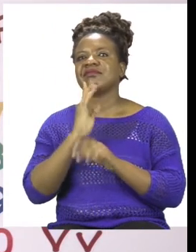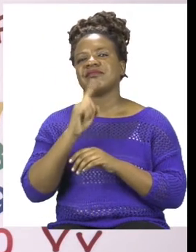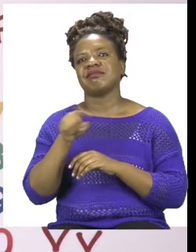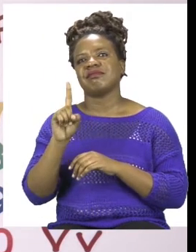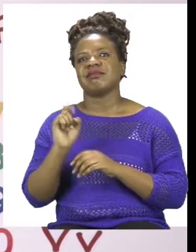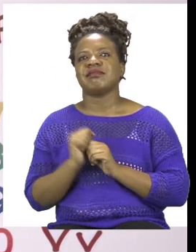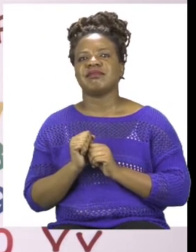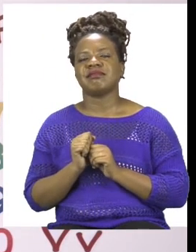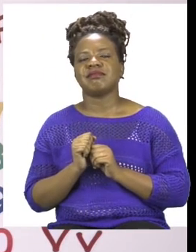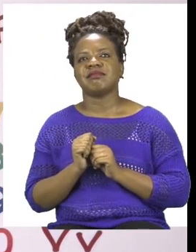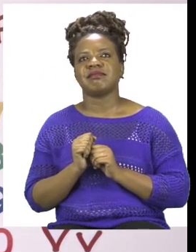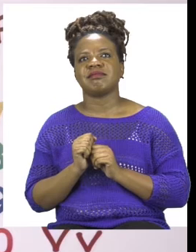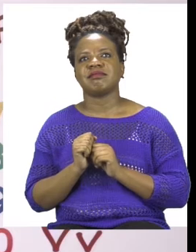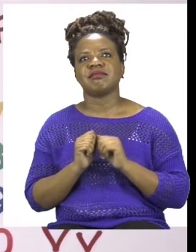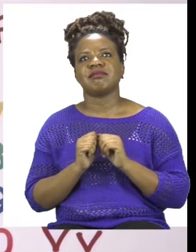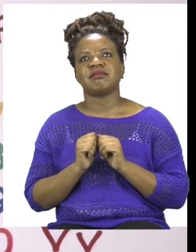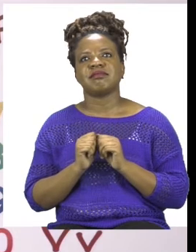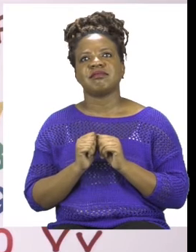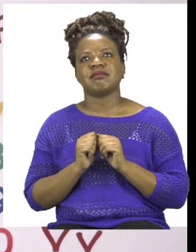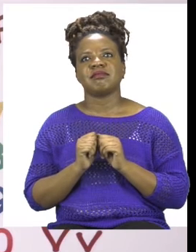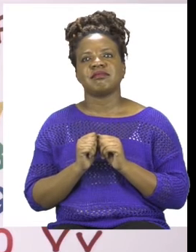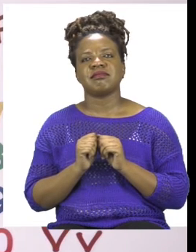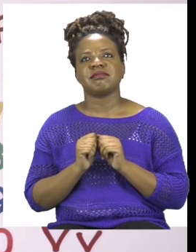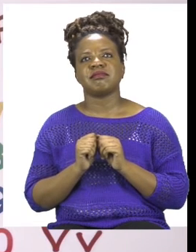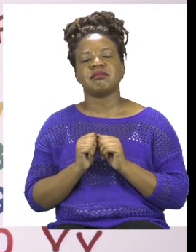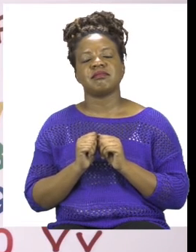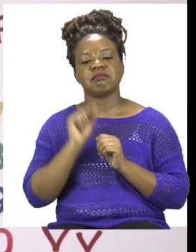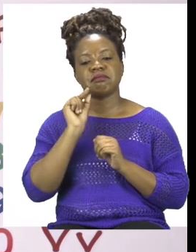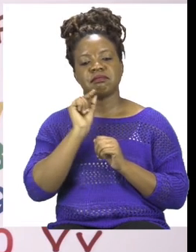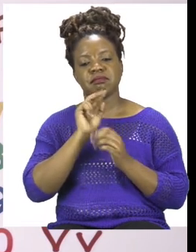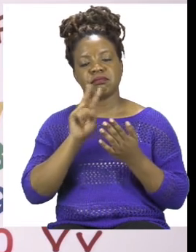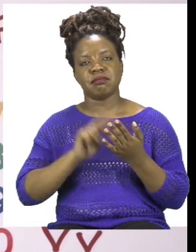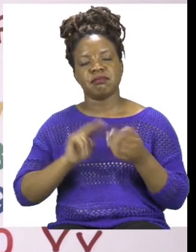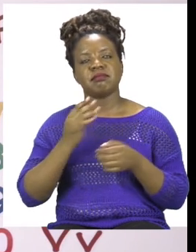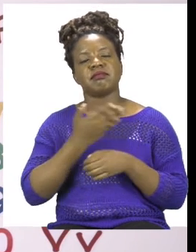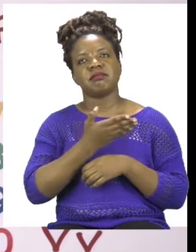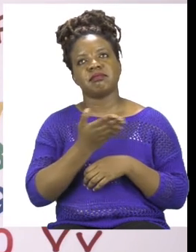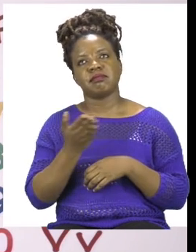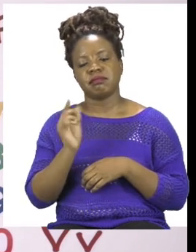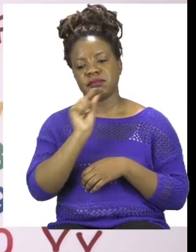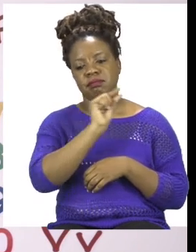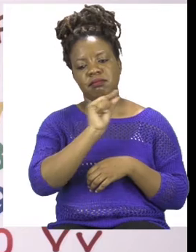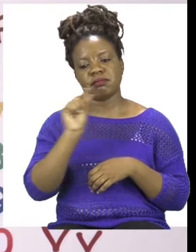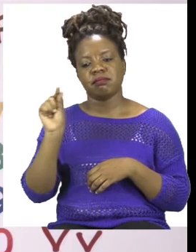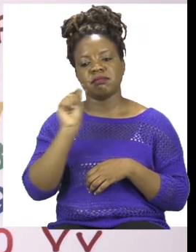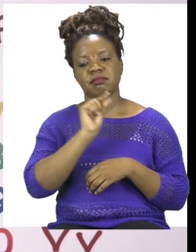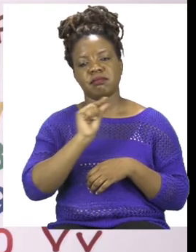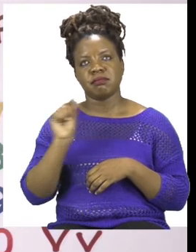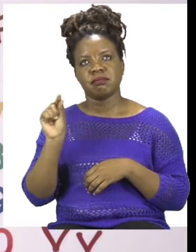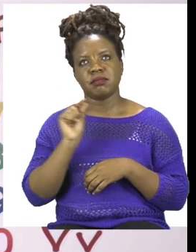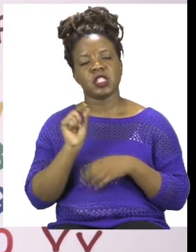So I'd like you to first to read all the sentences. Make sure that you try and use all the three